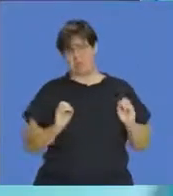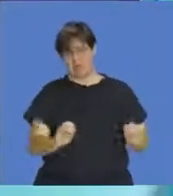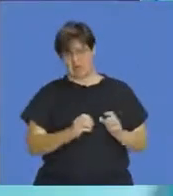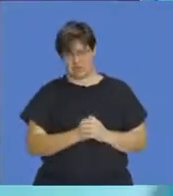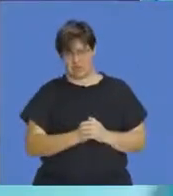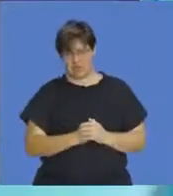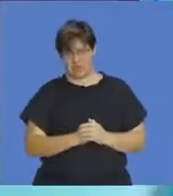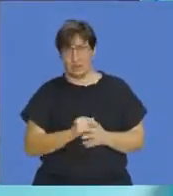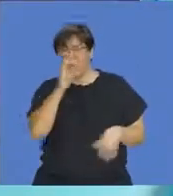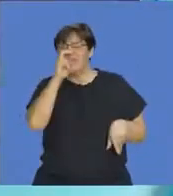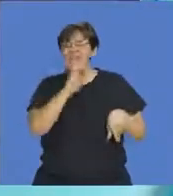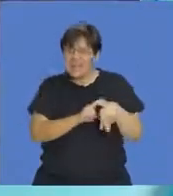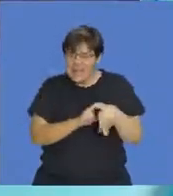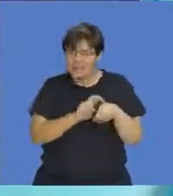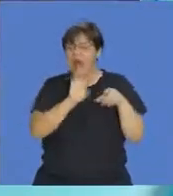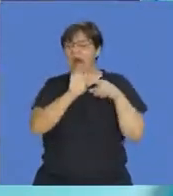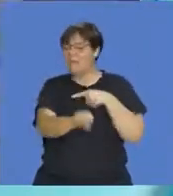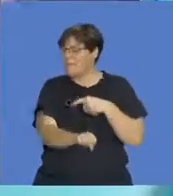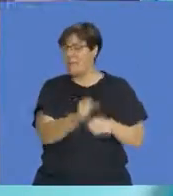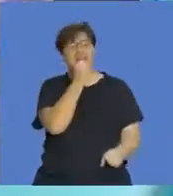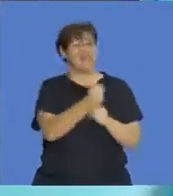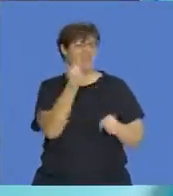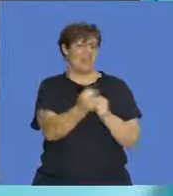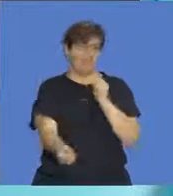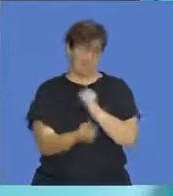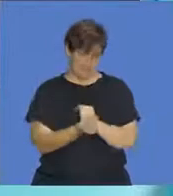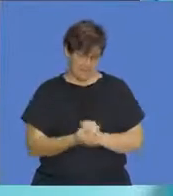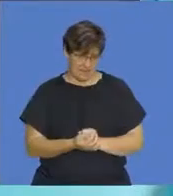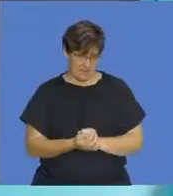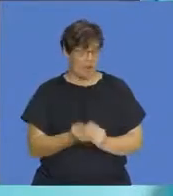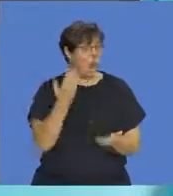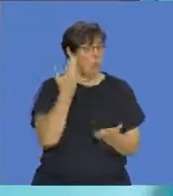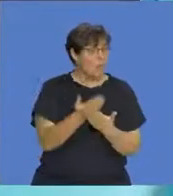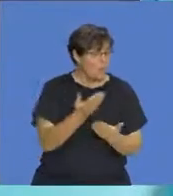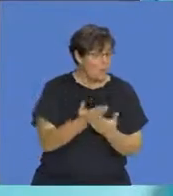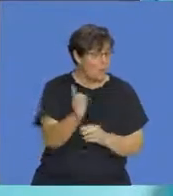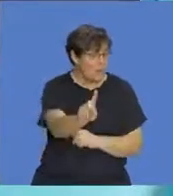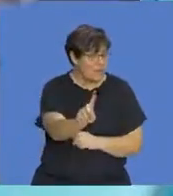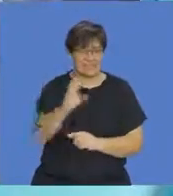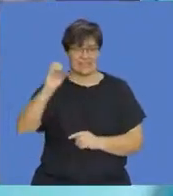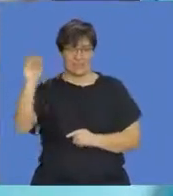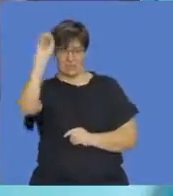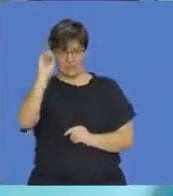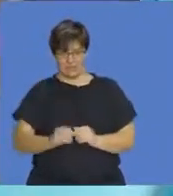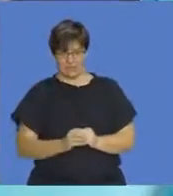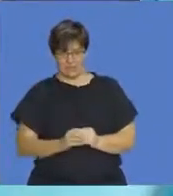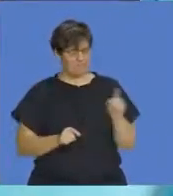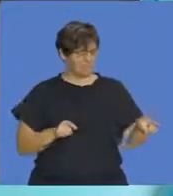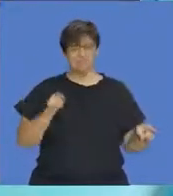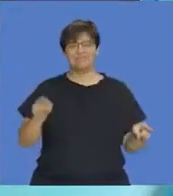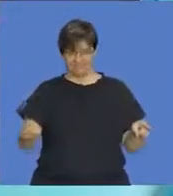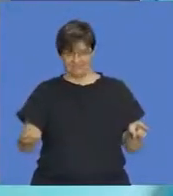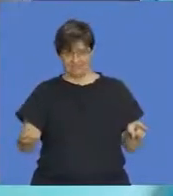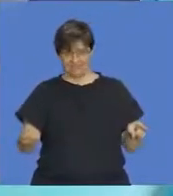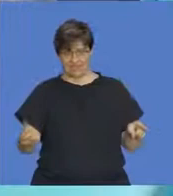we'd have to recognize it's never going to happen. The probability is 0. So there are two extremes in